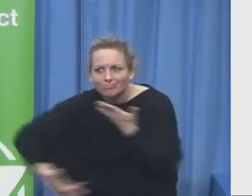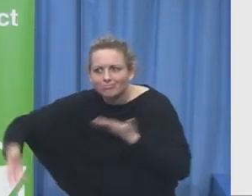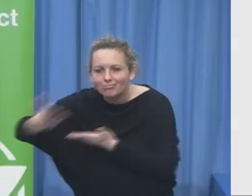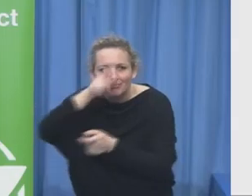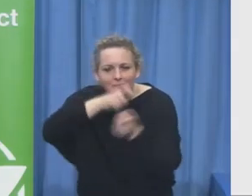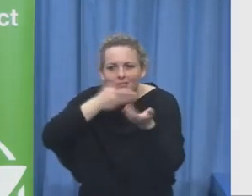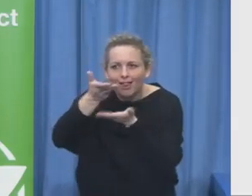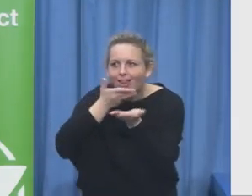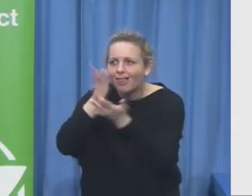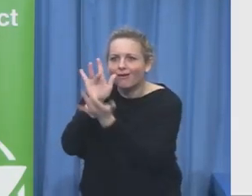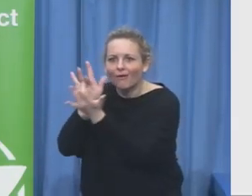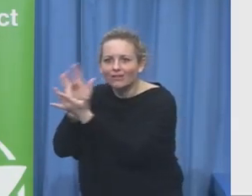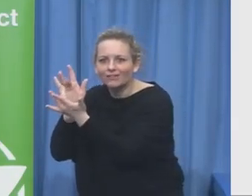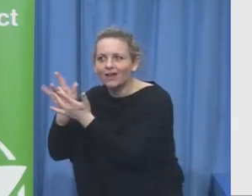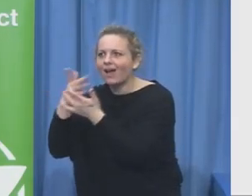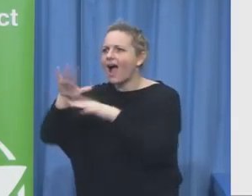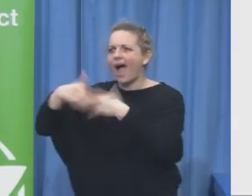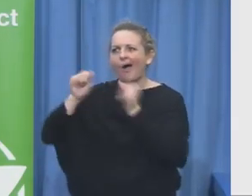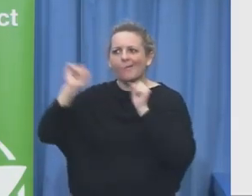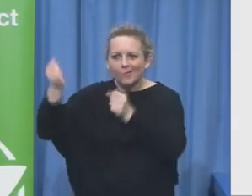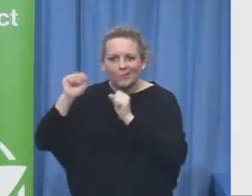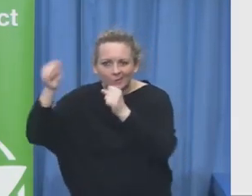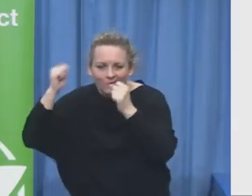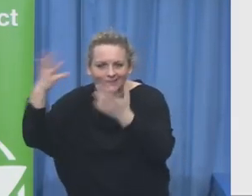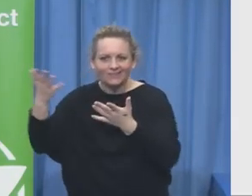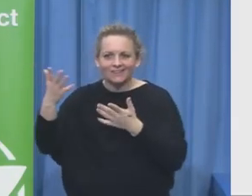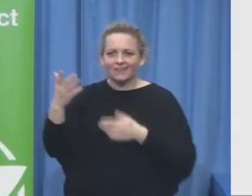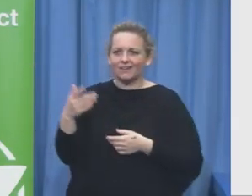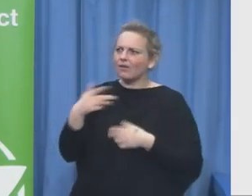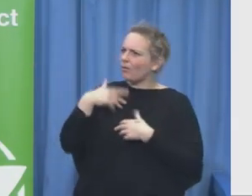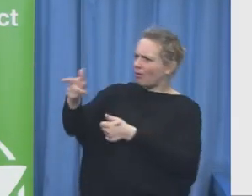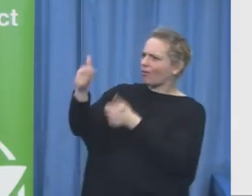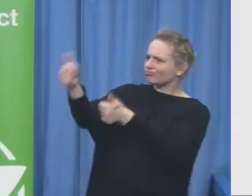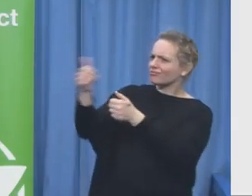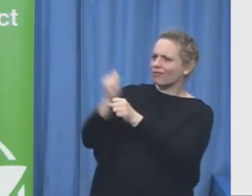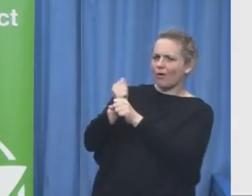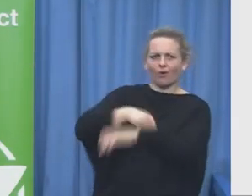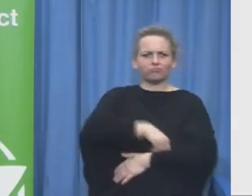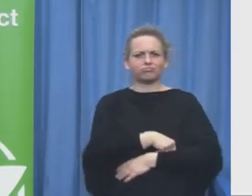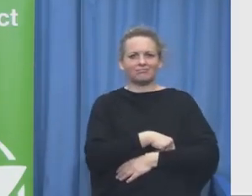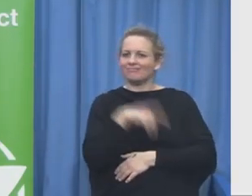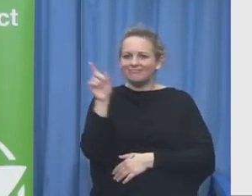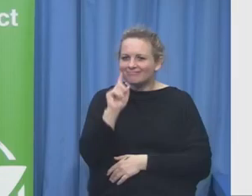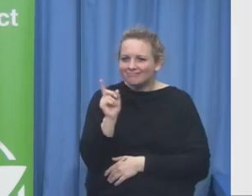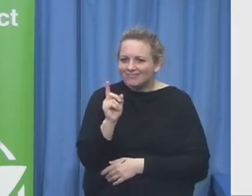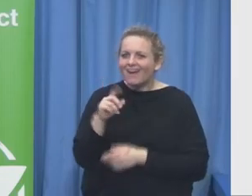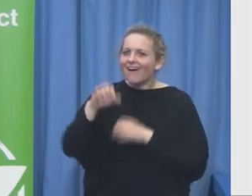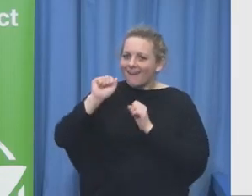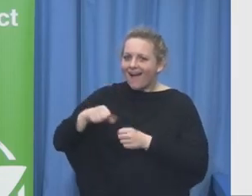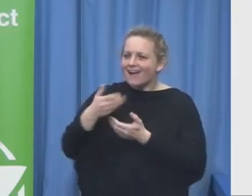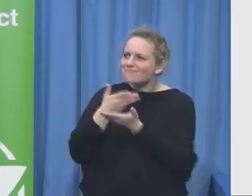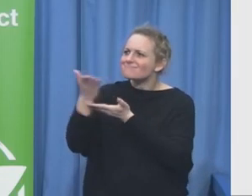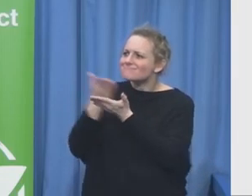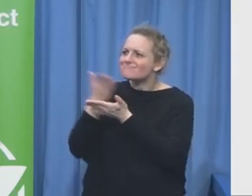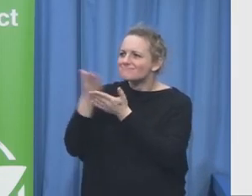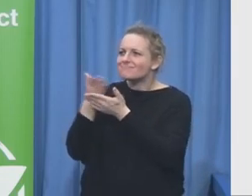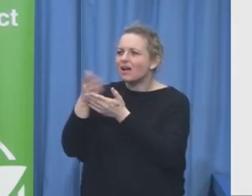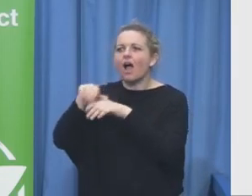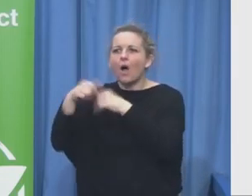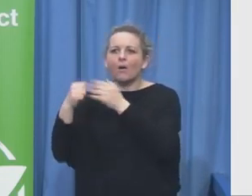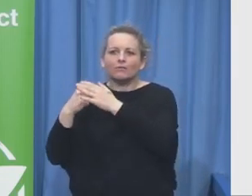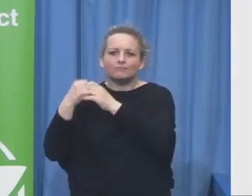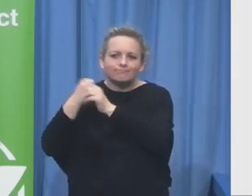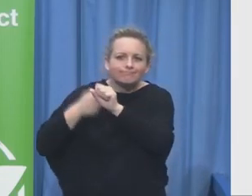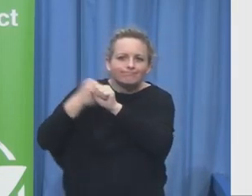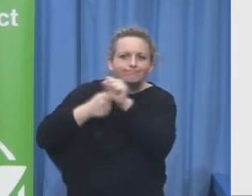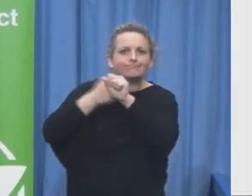enough to sit and say this is great or hear people talking in not appropriate way and be silent is to take